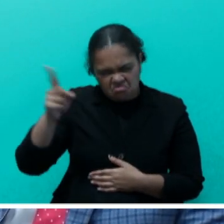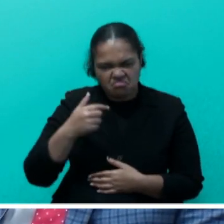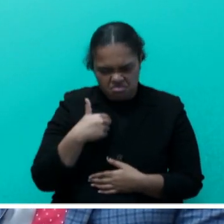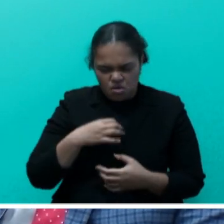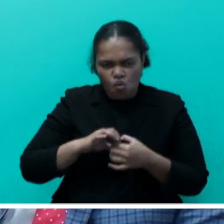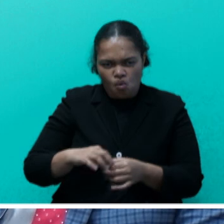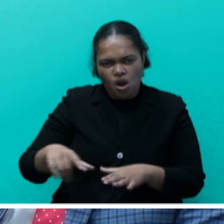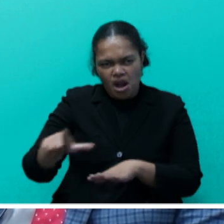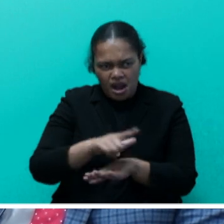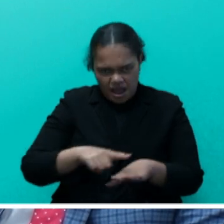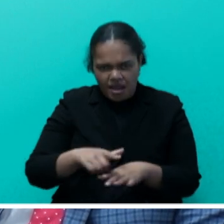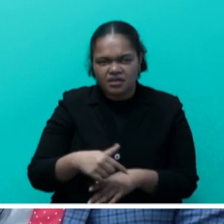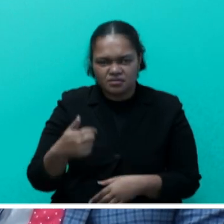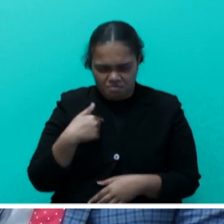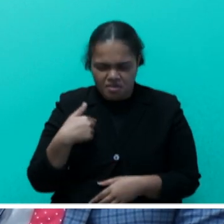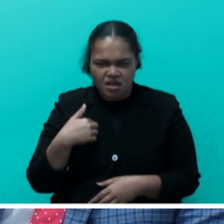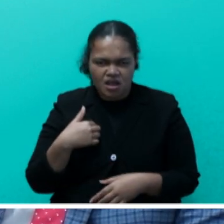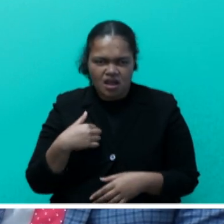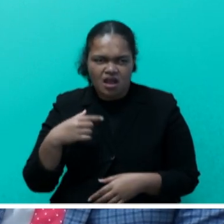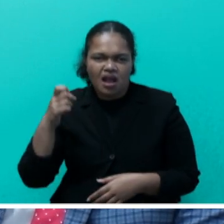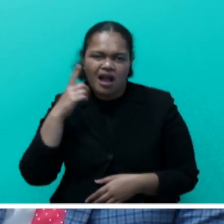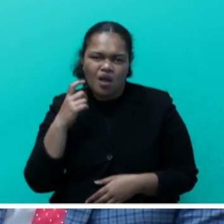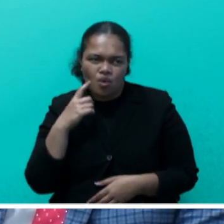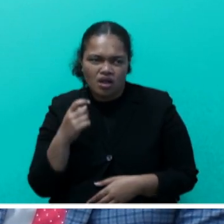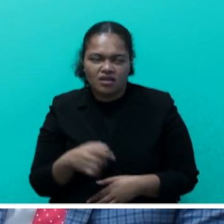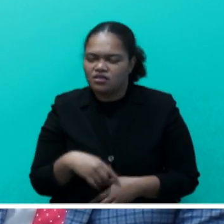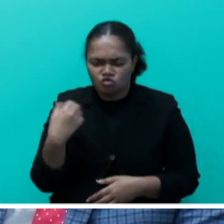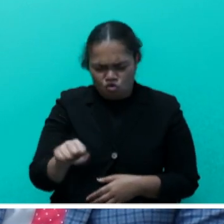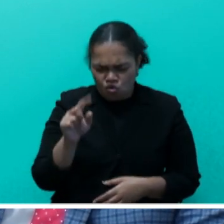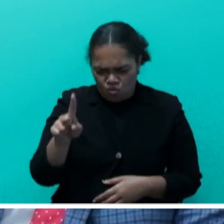nobody is a , only the fish, I suppose.